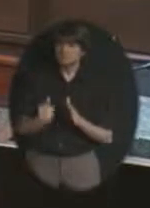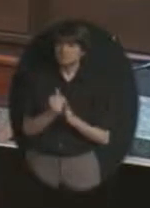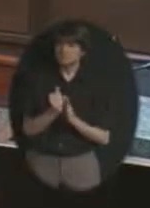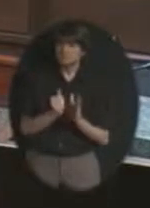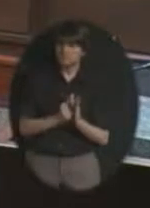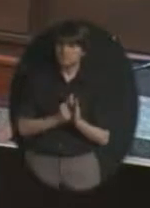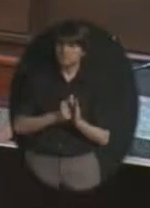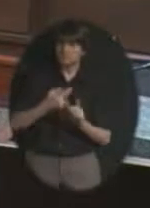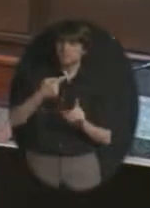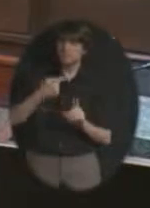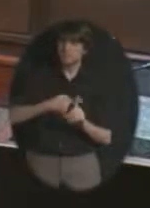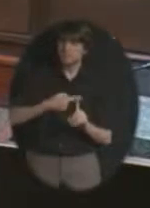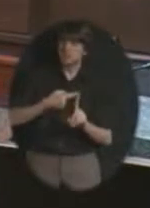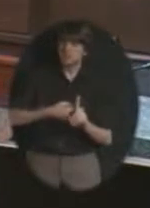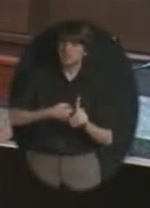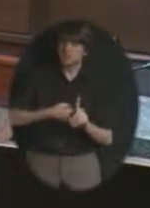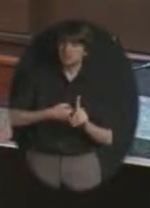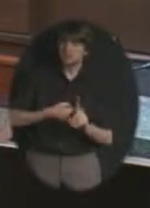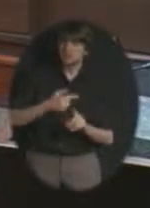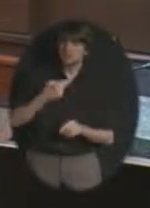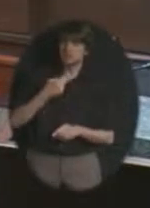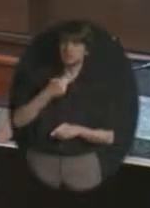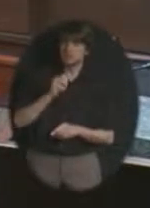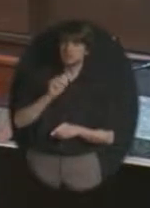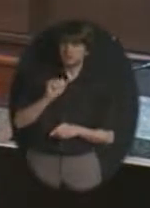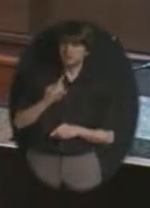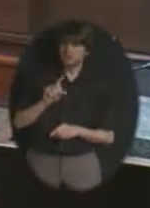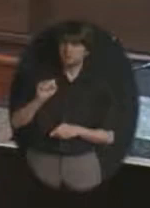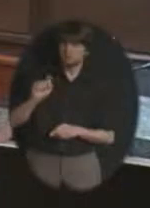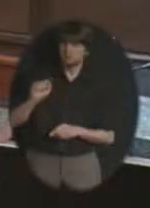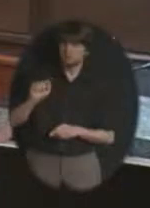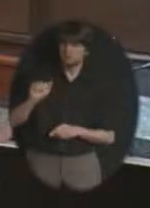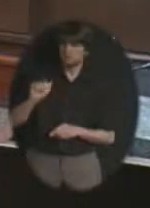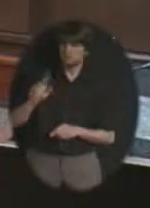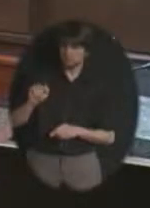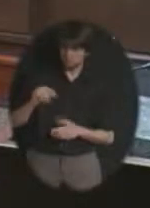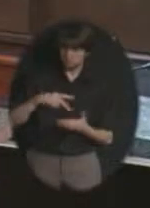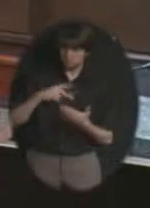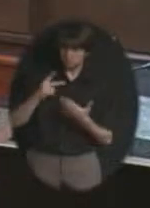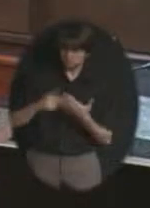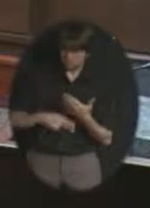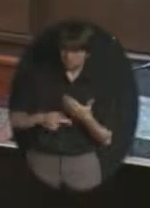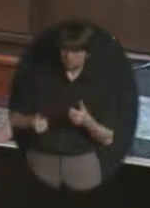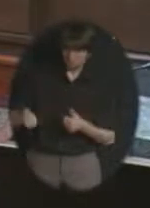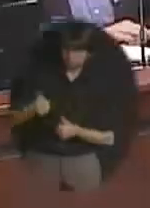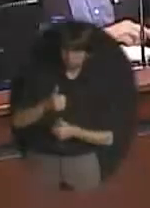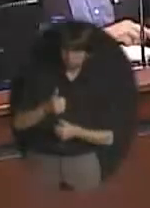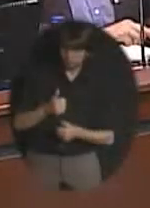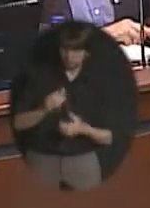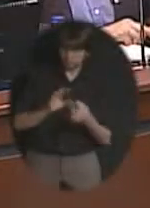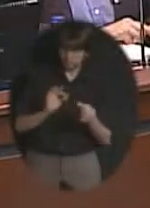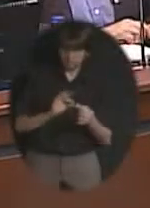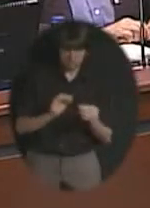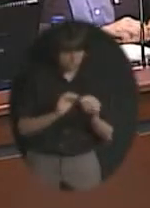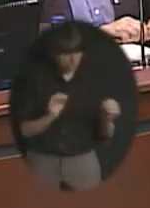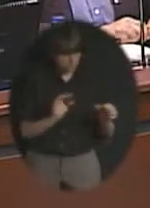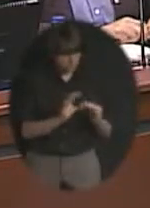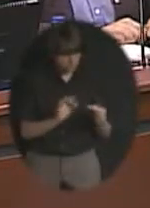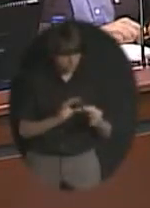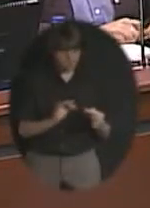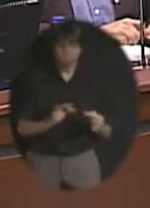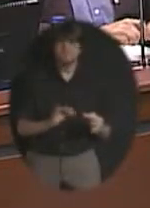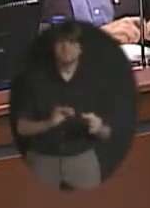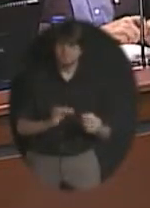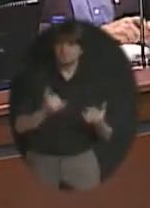report no comments or questions there then are there any top topics for